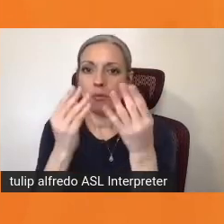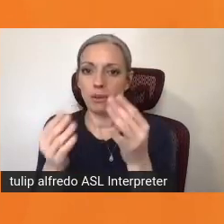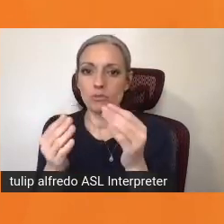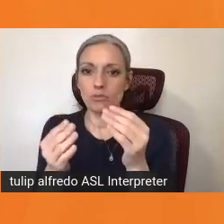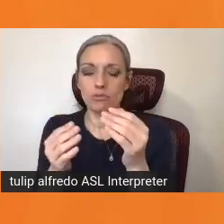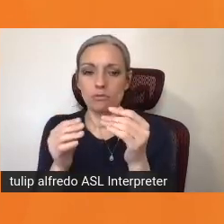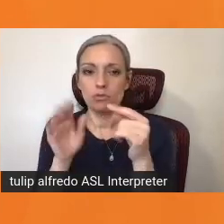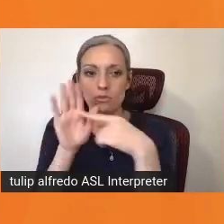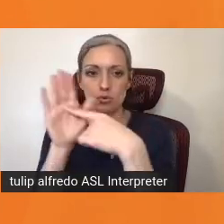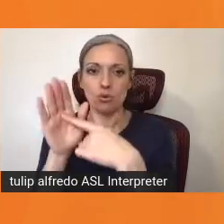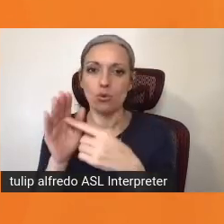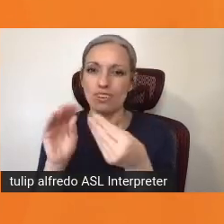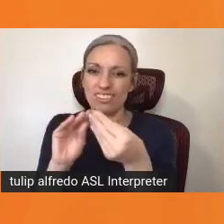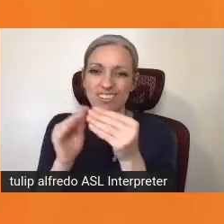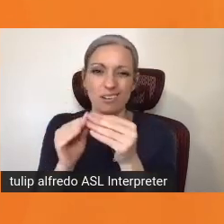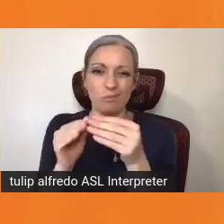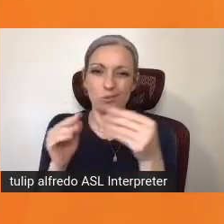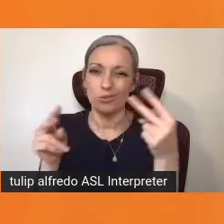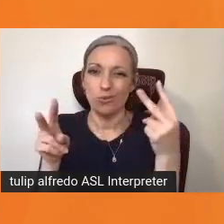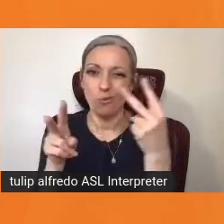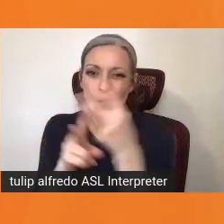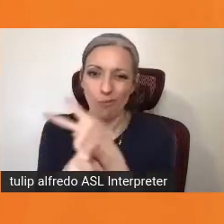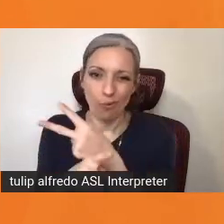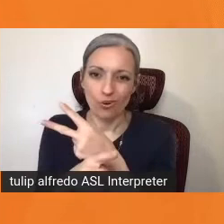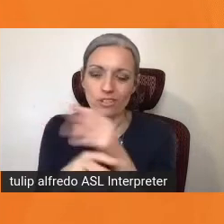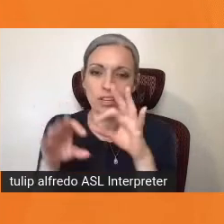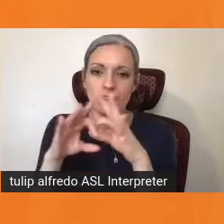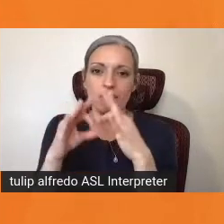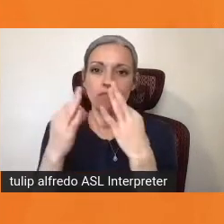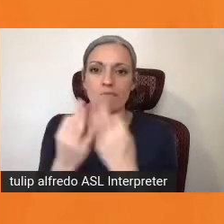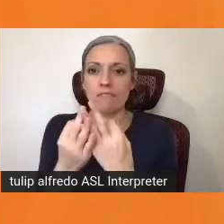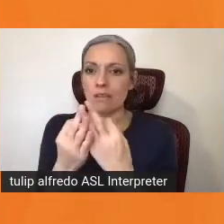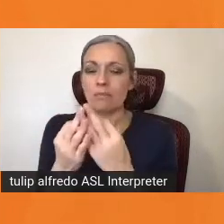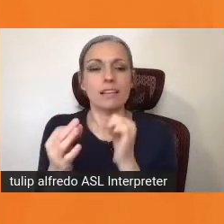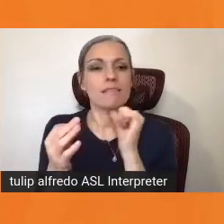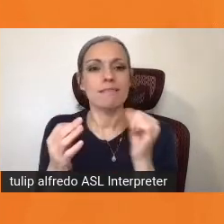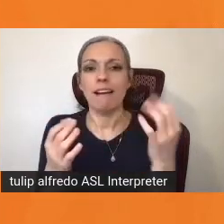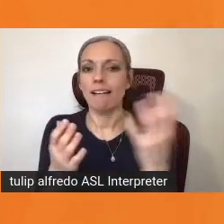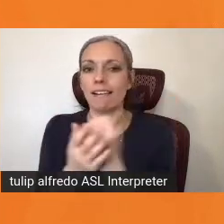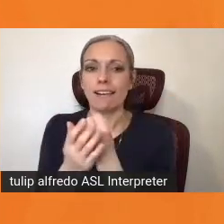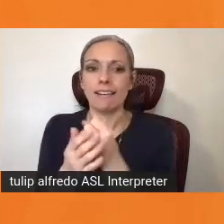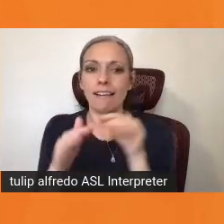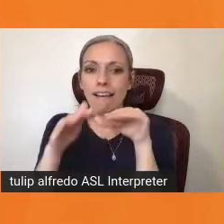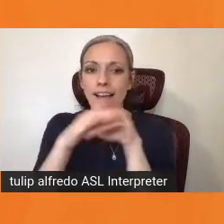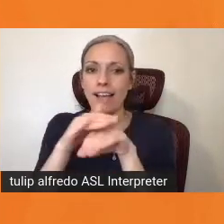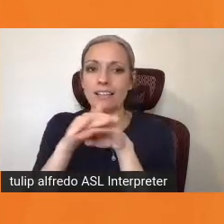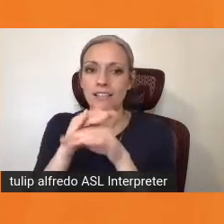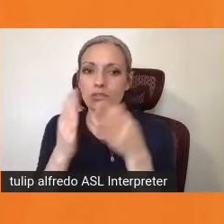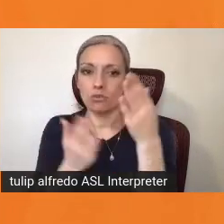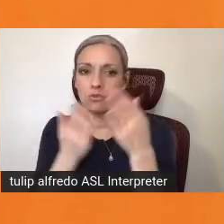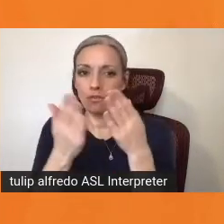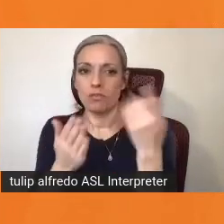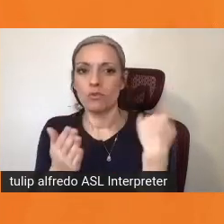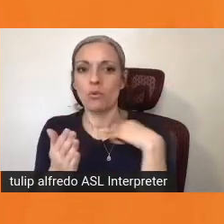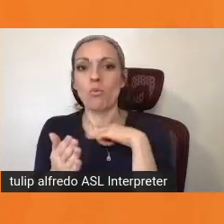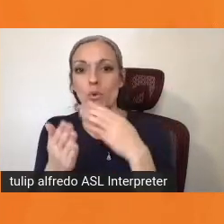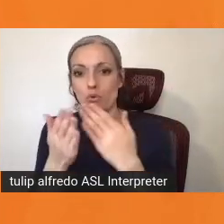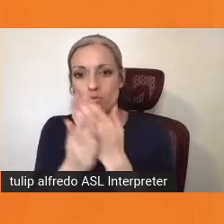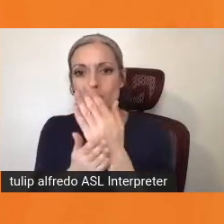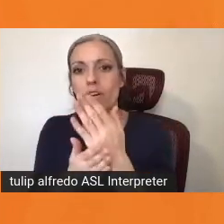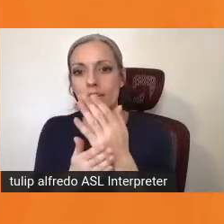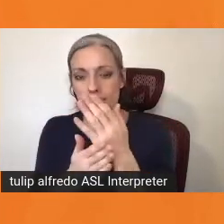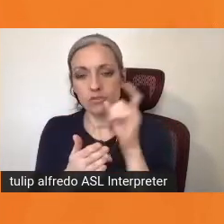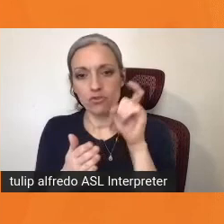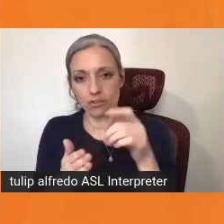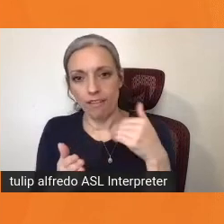continue to get worse. The result is families and consumers are not getting access to the services that we rightly deserve, a